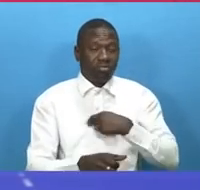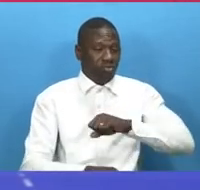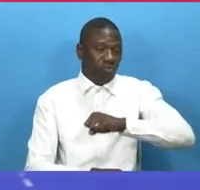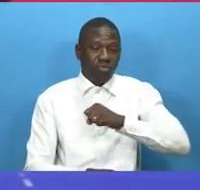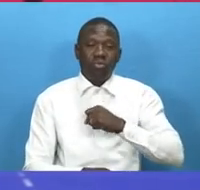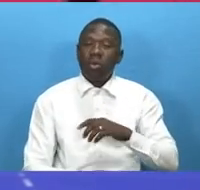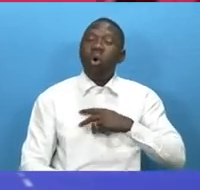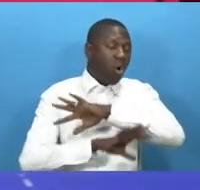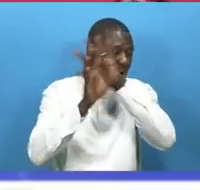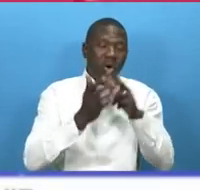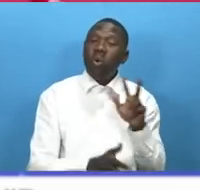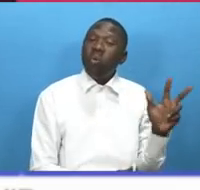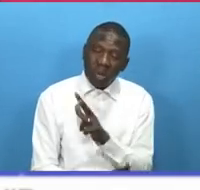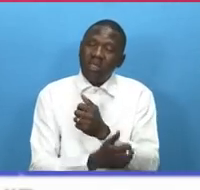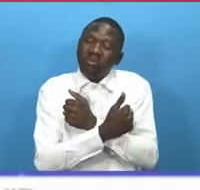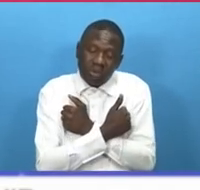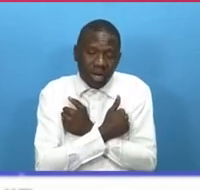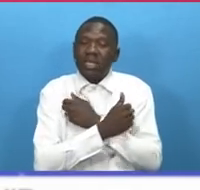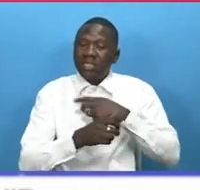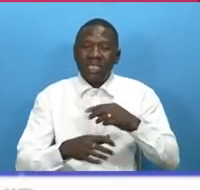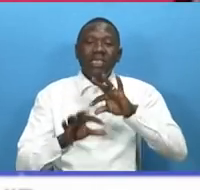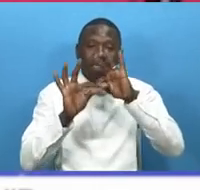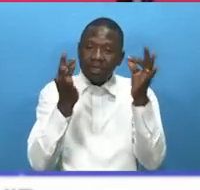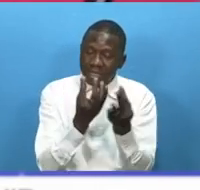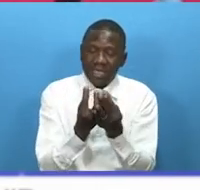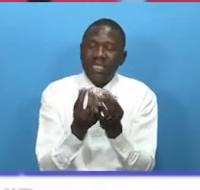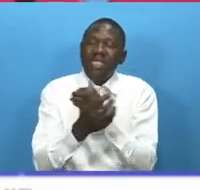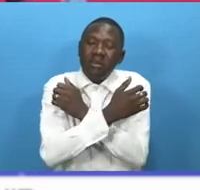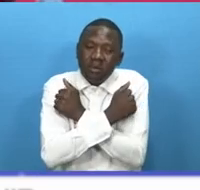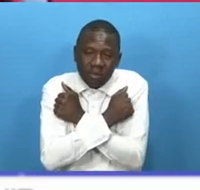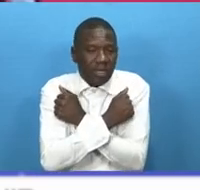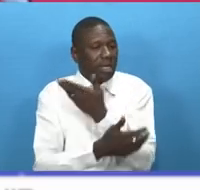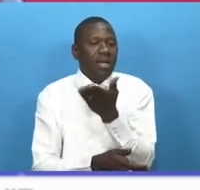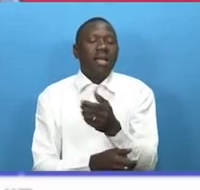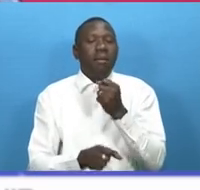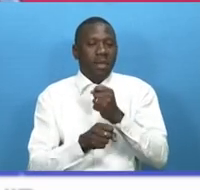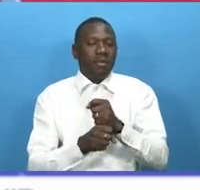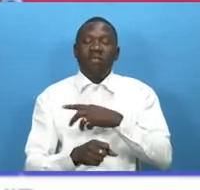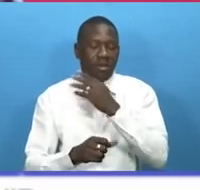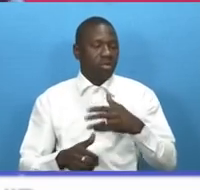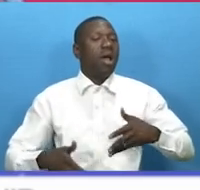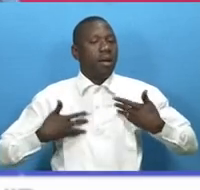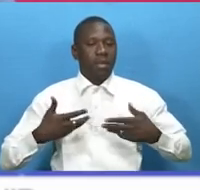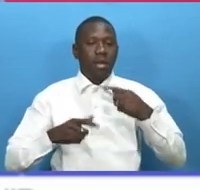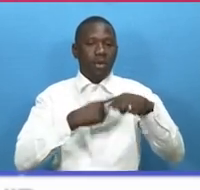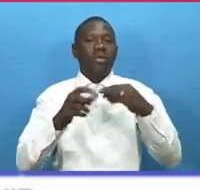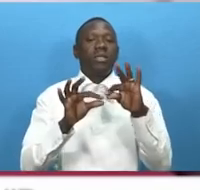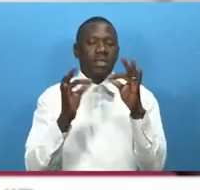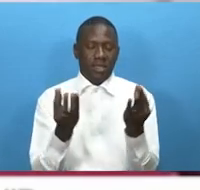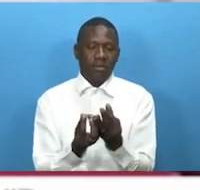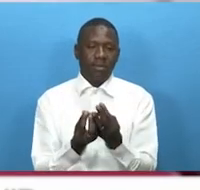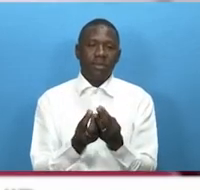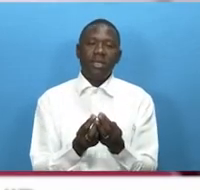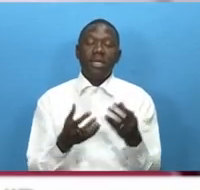willing everybody's determined you know that team spirit is in place so that makes me very much comfortable with the team the game is all about